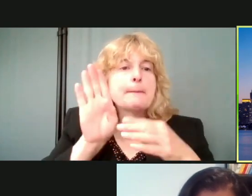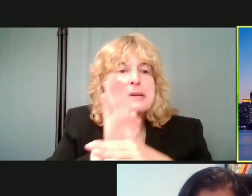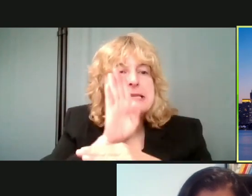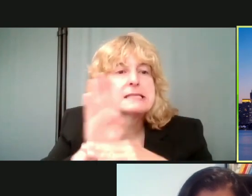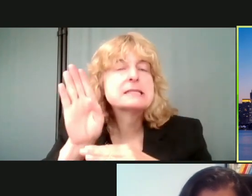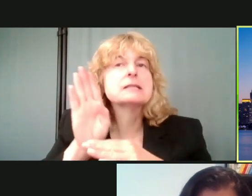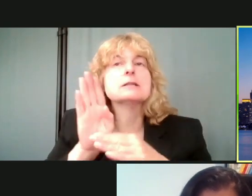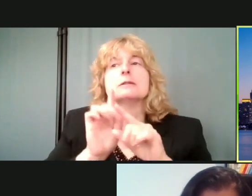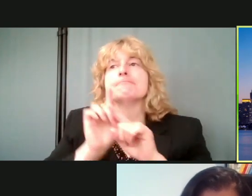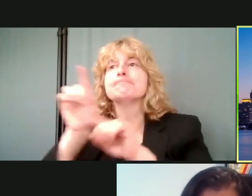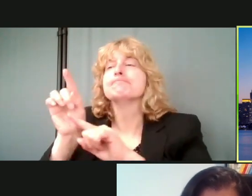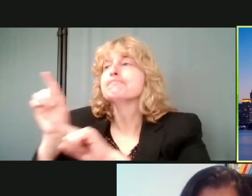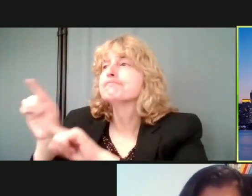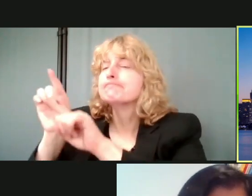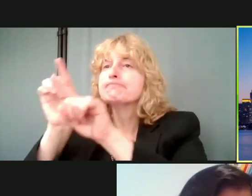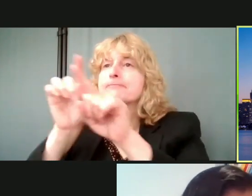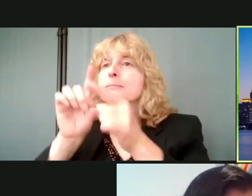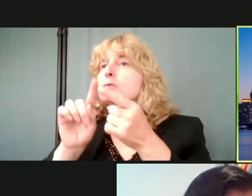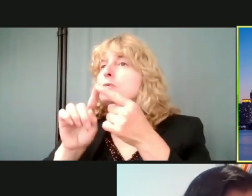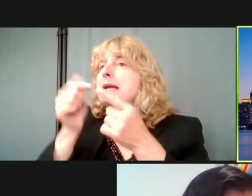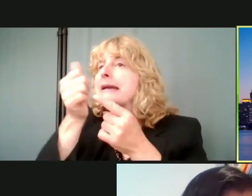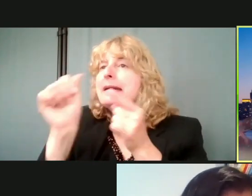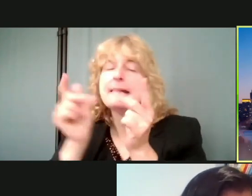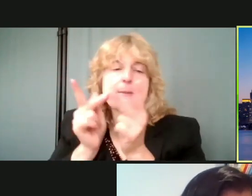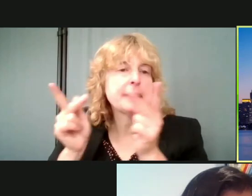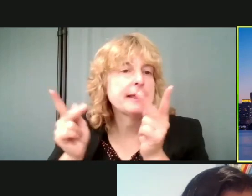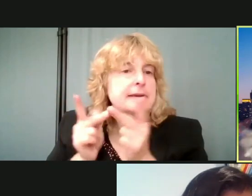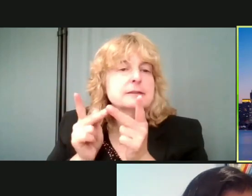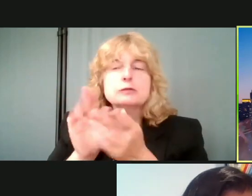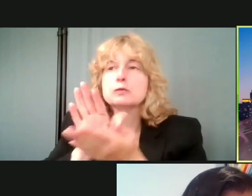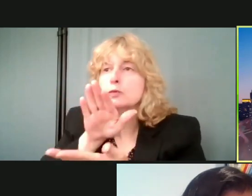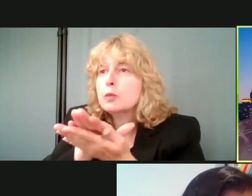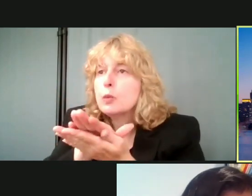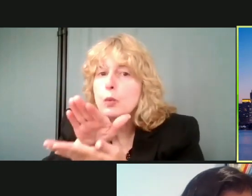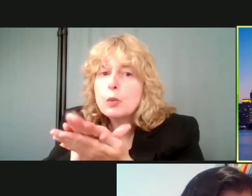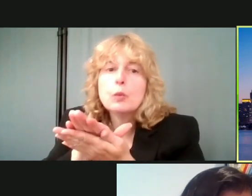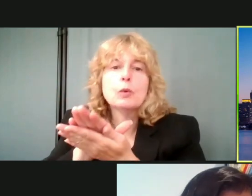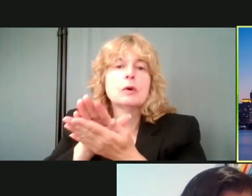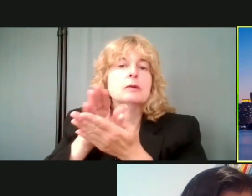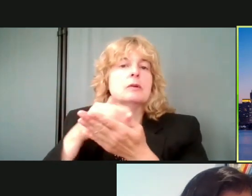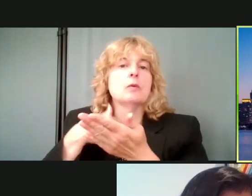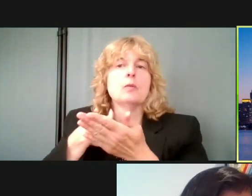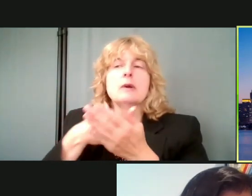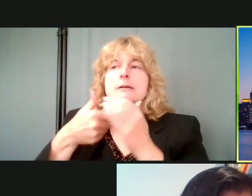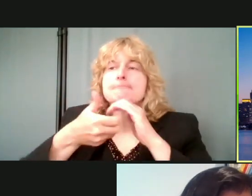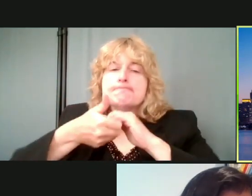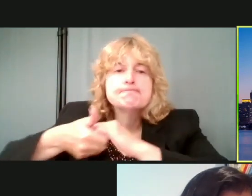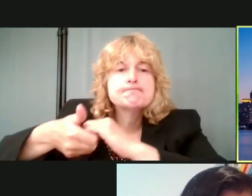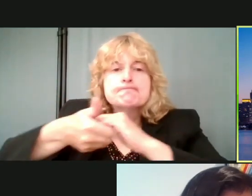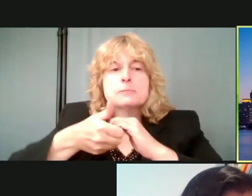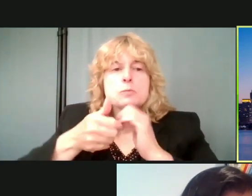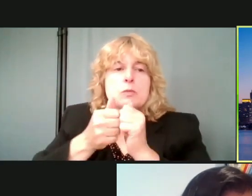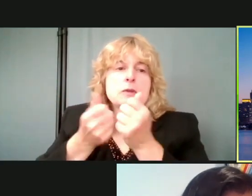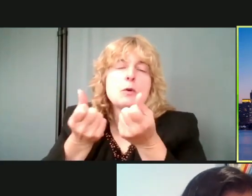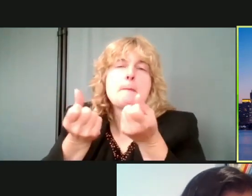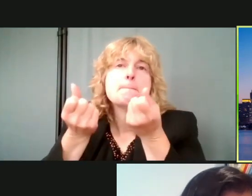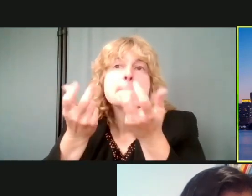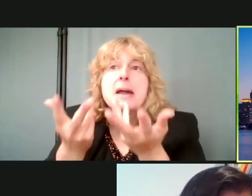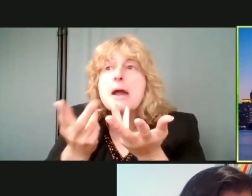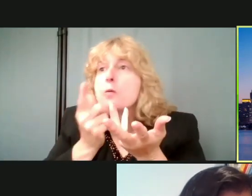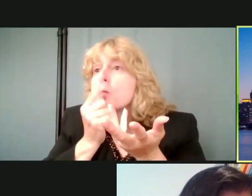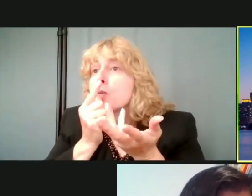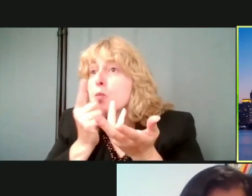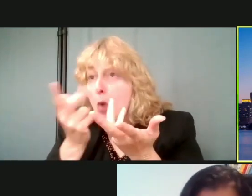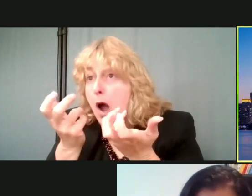anywhere we can be. Schools. We have partnered with so many. And anyone we can